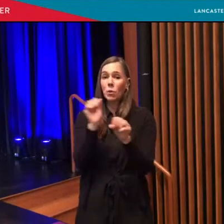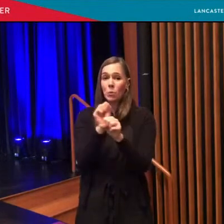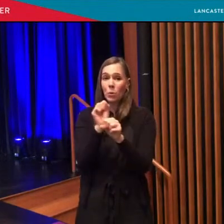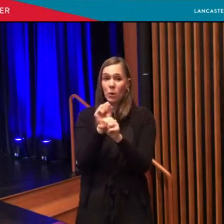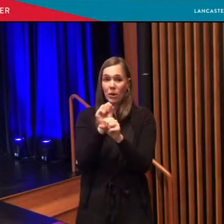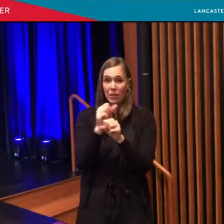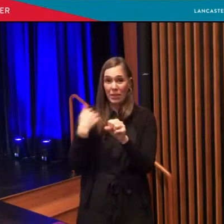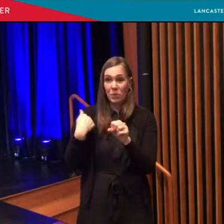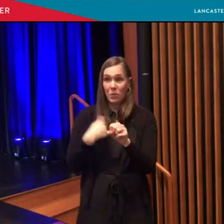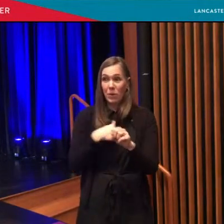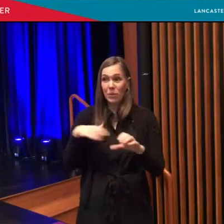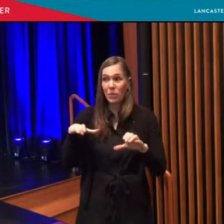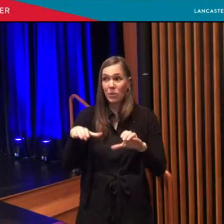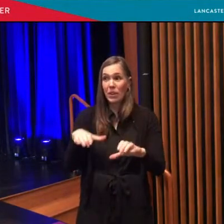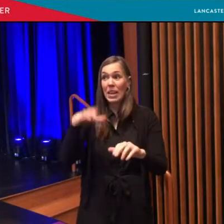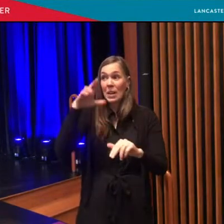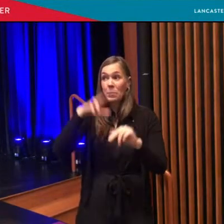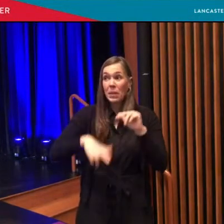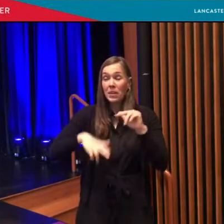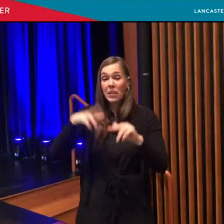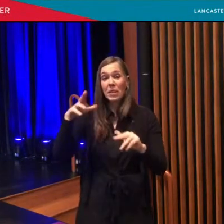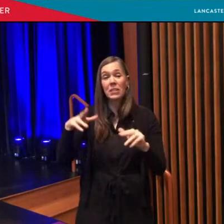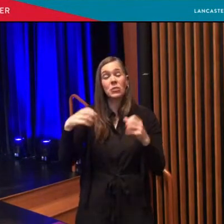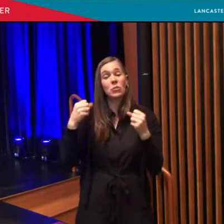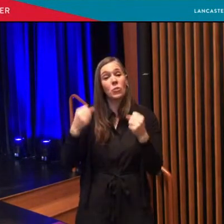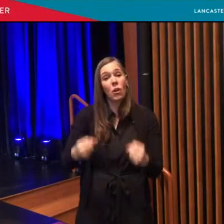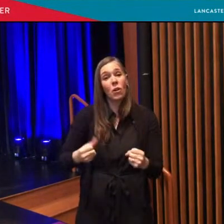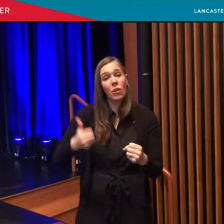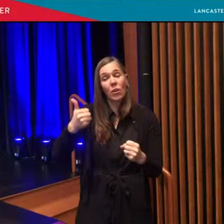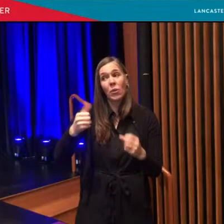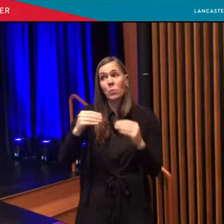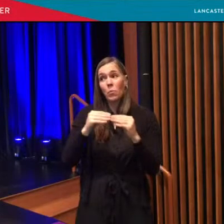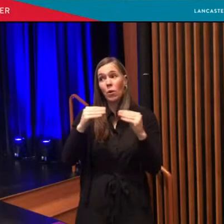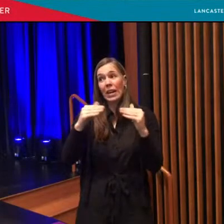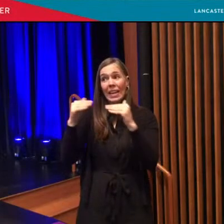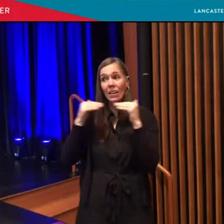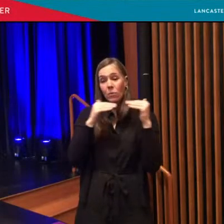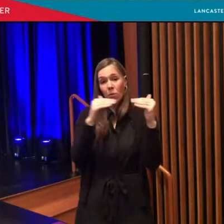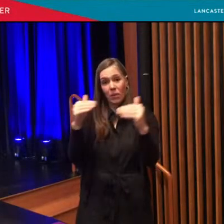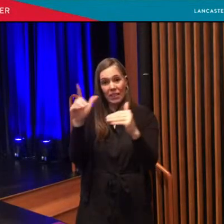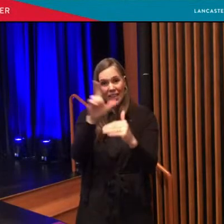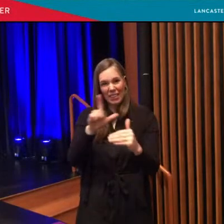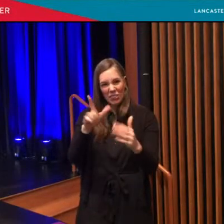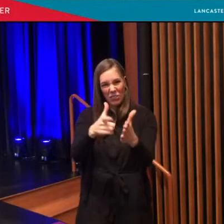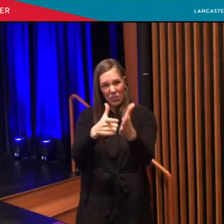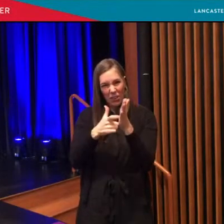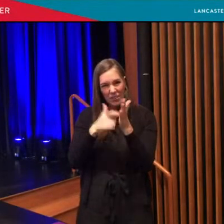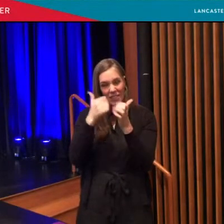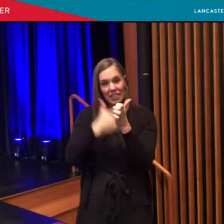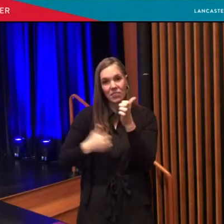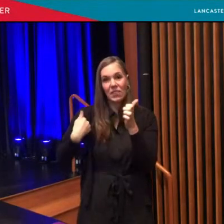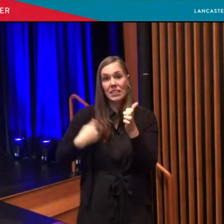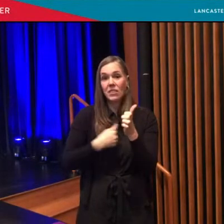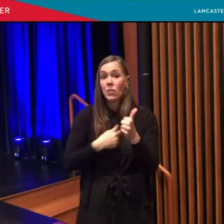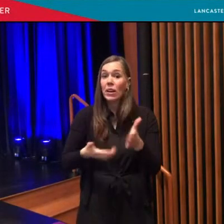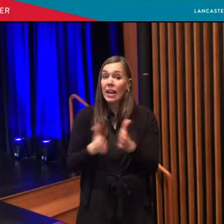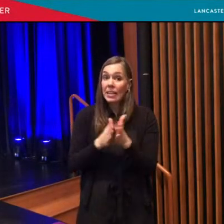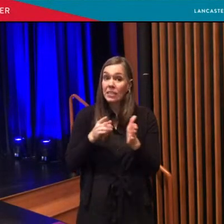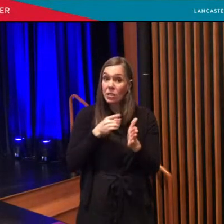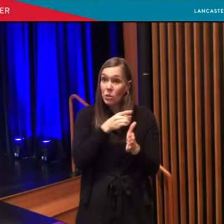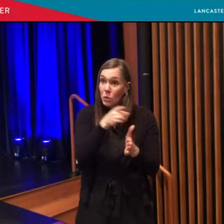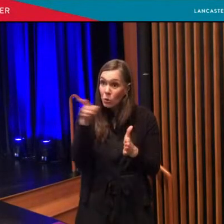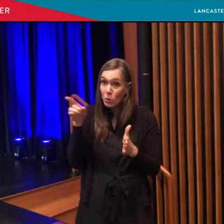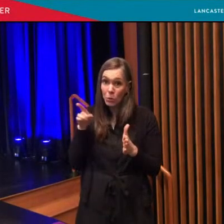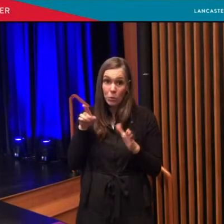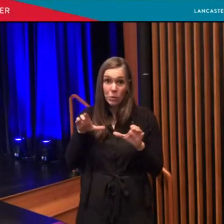are leading and building a stronger more equitable Lancaster takes each of us so we're also asking you to do your part as neighbors